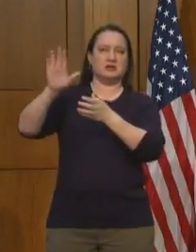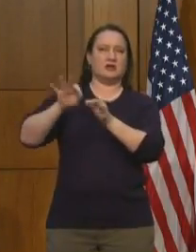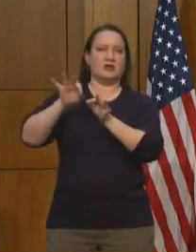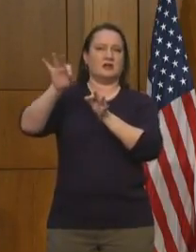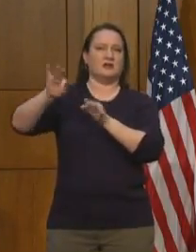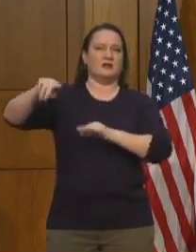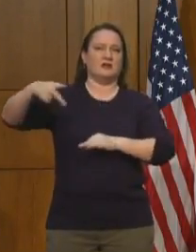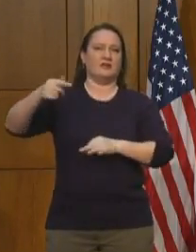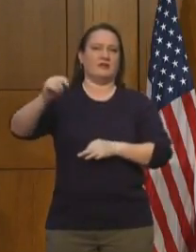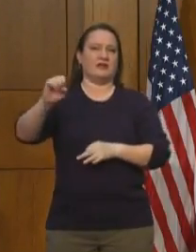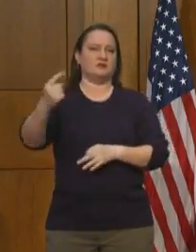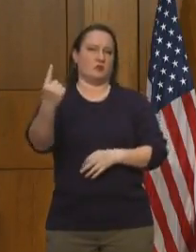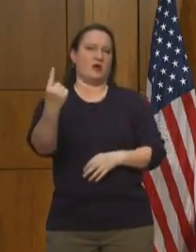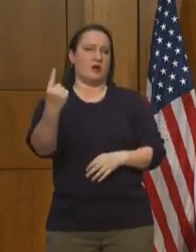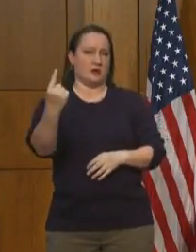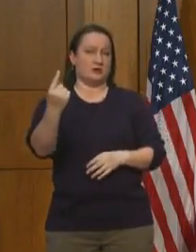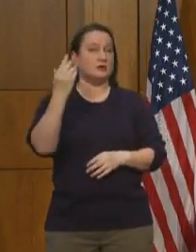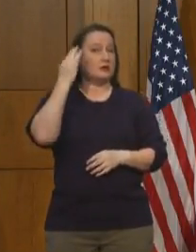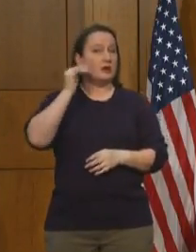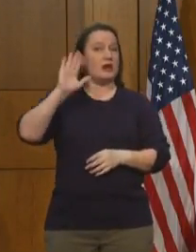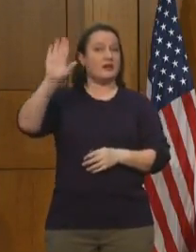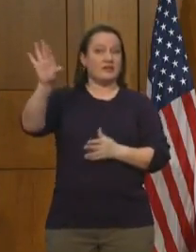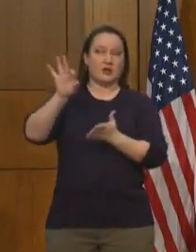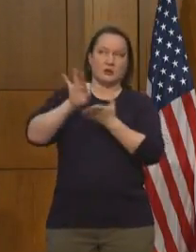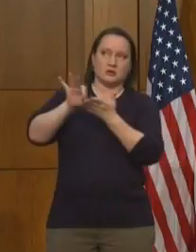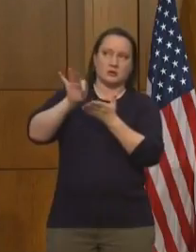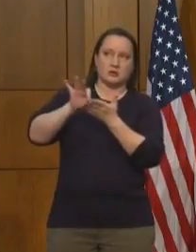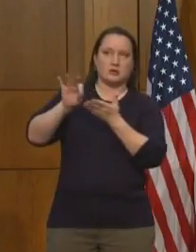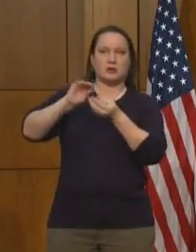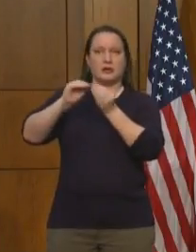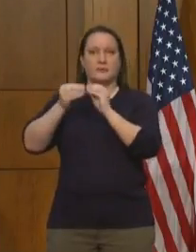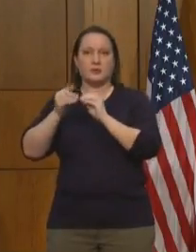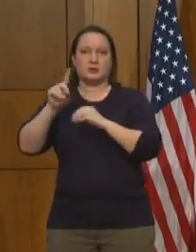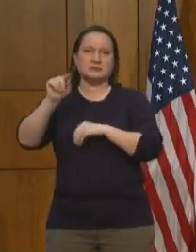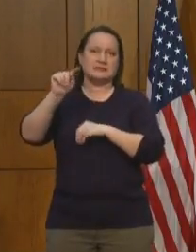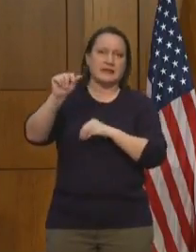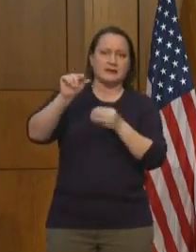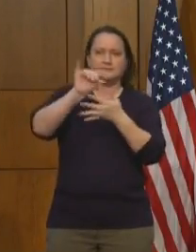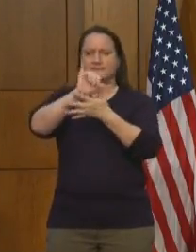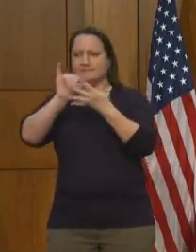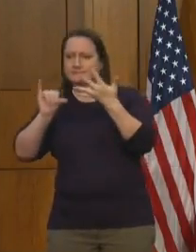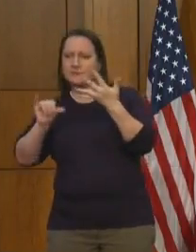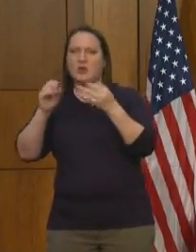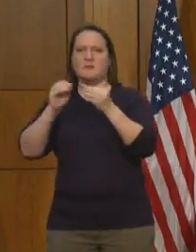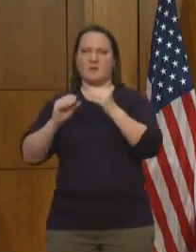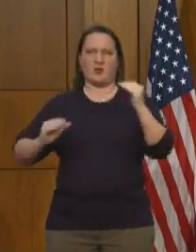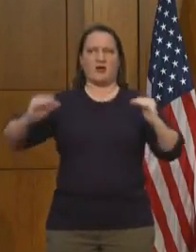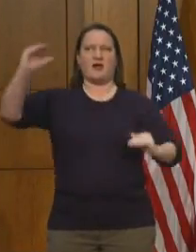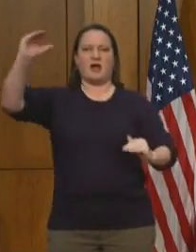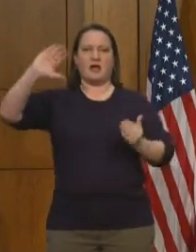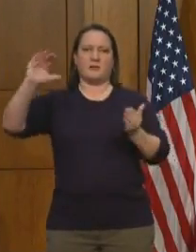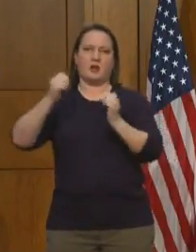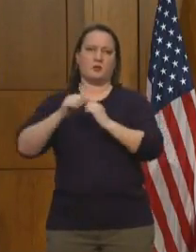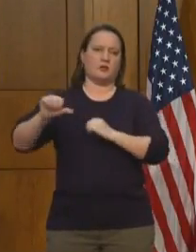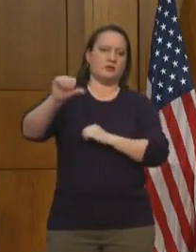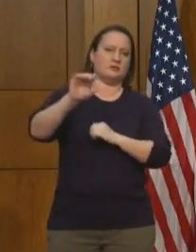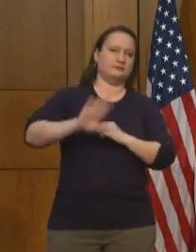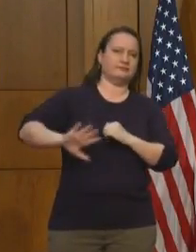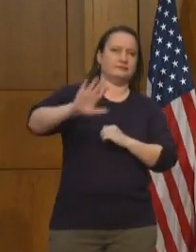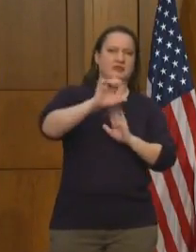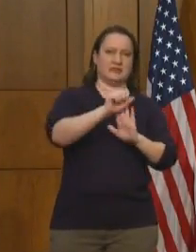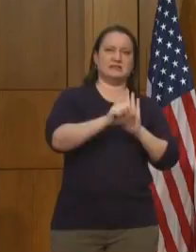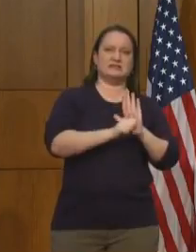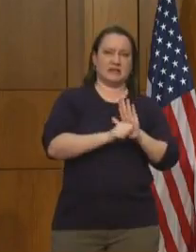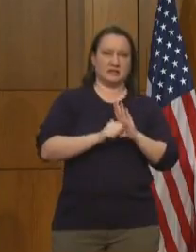because their case counts, hospitalizations, and other measures were higher than in other areas of the state.